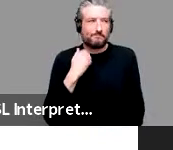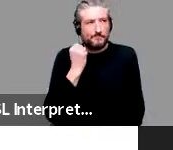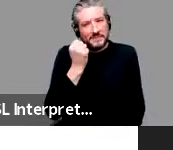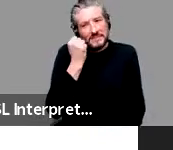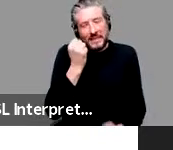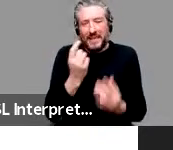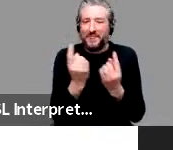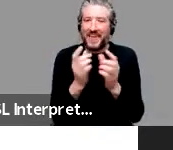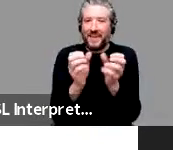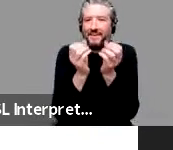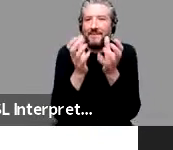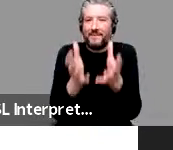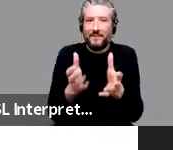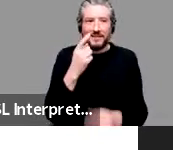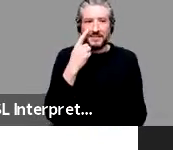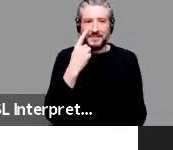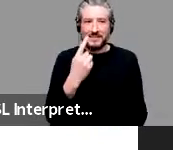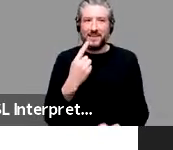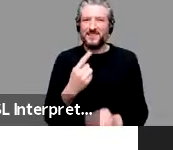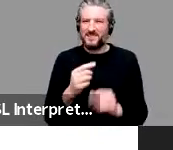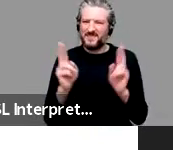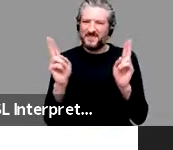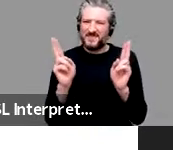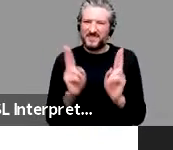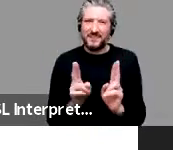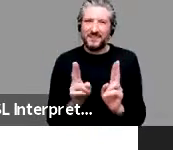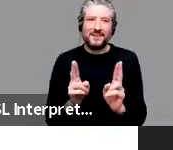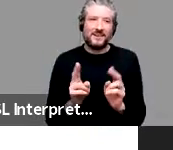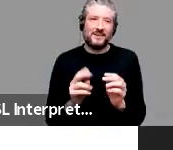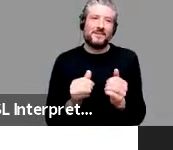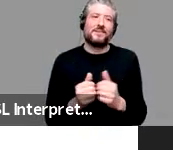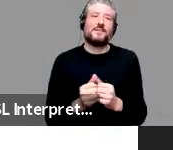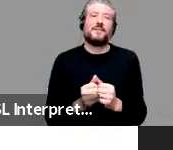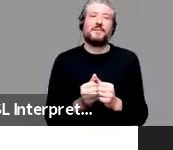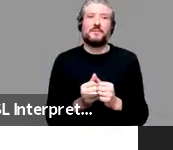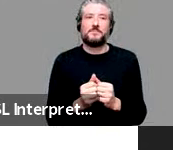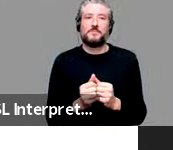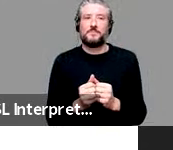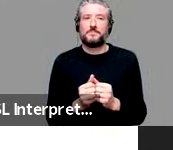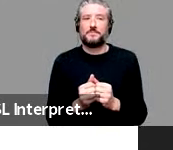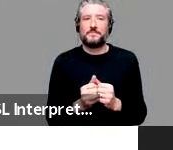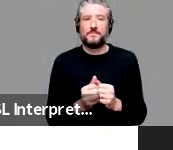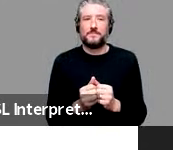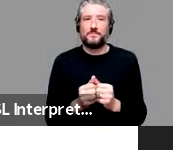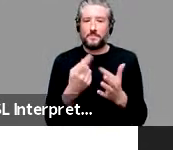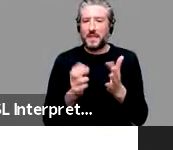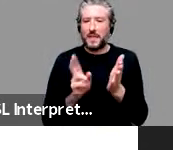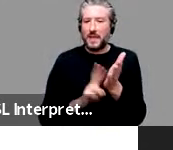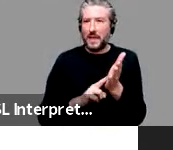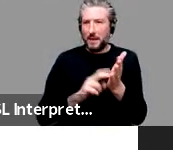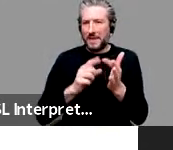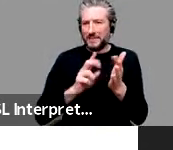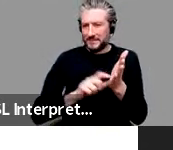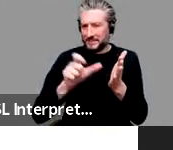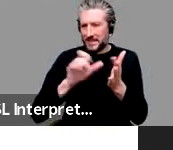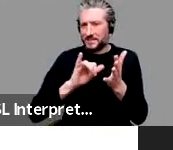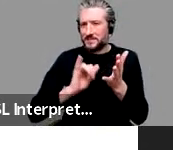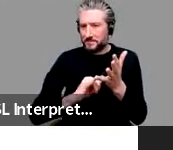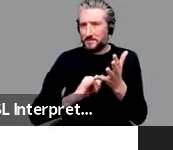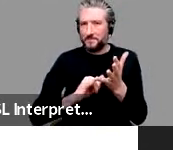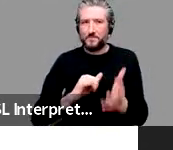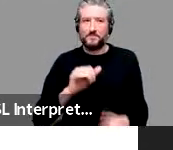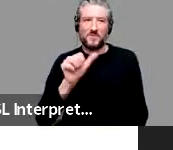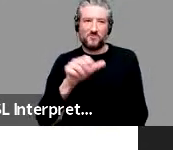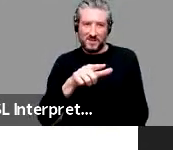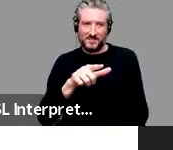all of this could be this, but even though our memory is vast, it's hard to remember things that don't make sense. So if we reorganize it, we can call